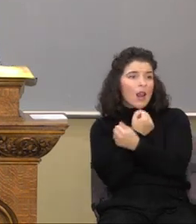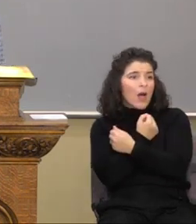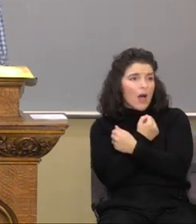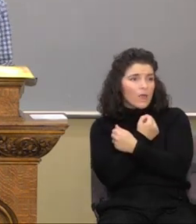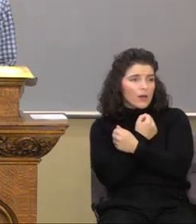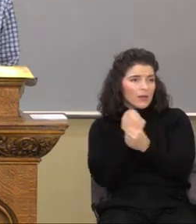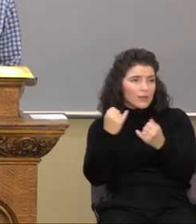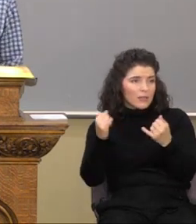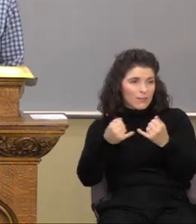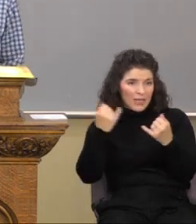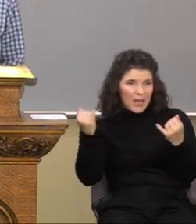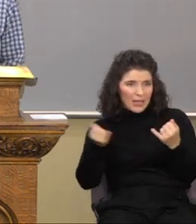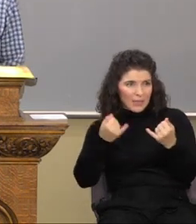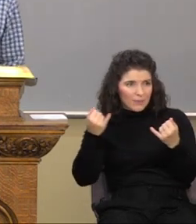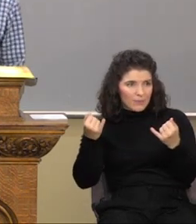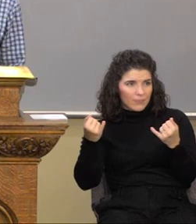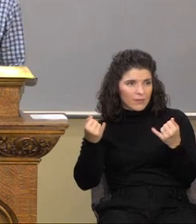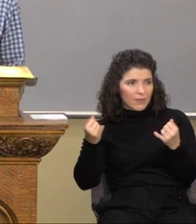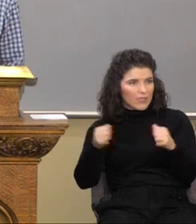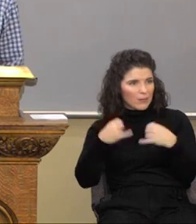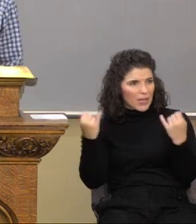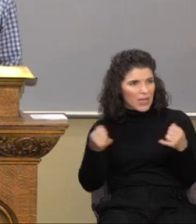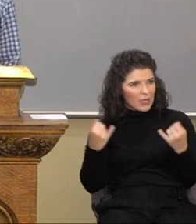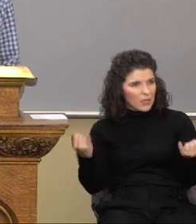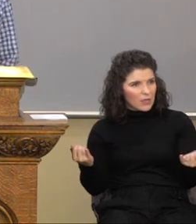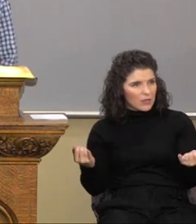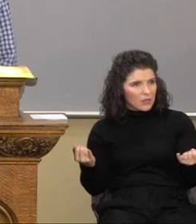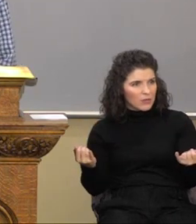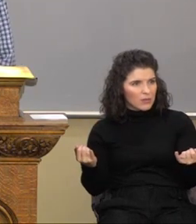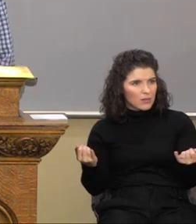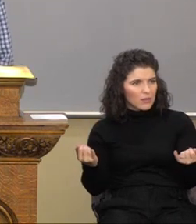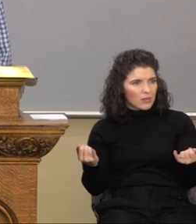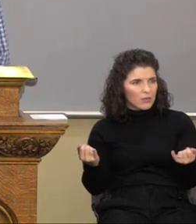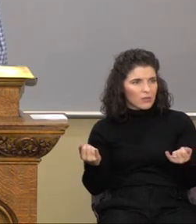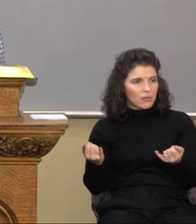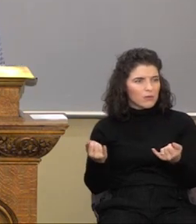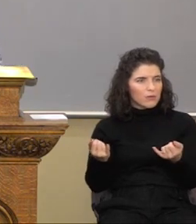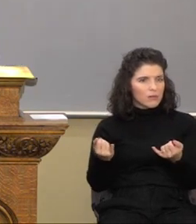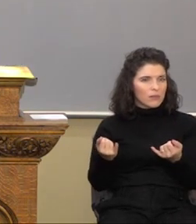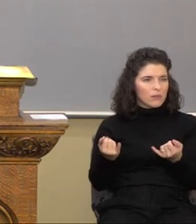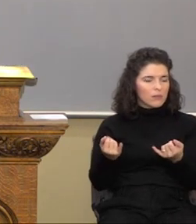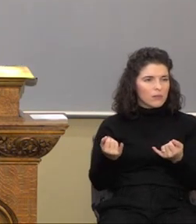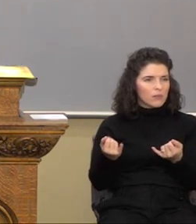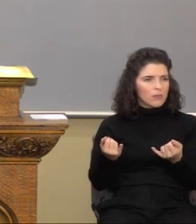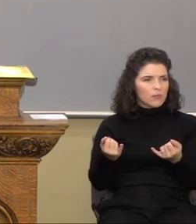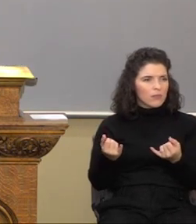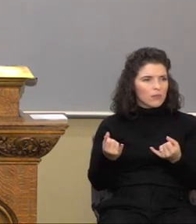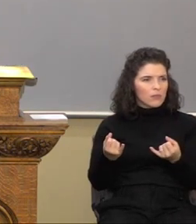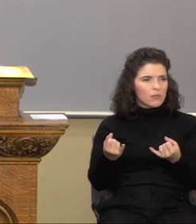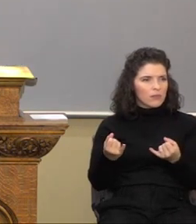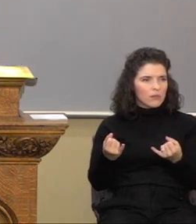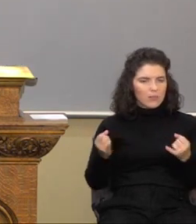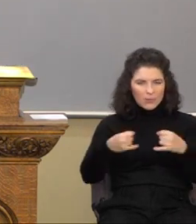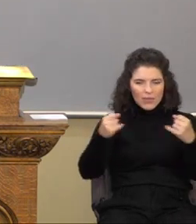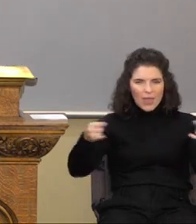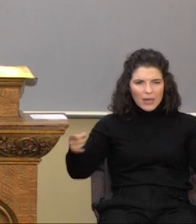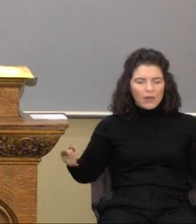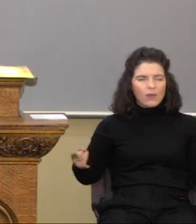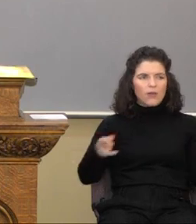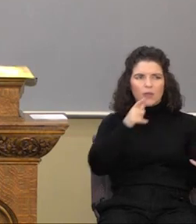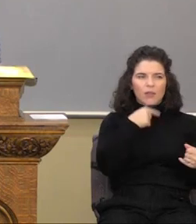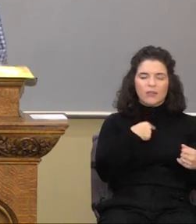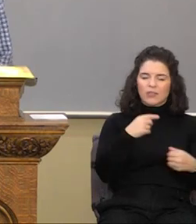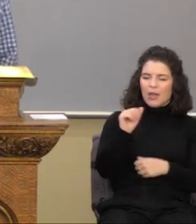OK, I love pizza. Well, that's not the type of love that isn't divine love. That's not, quote, agape love. That's not